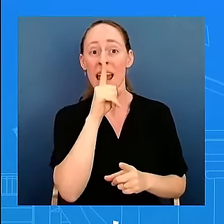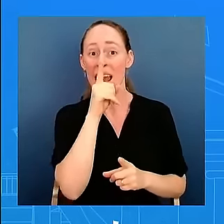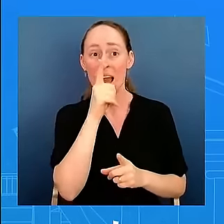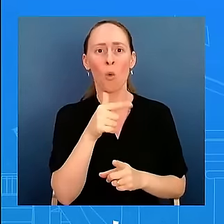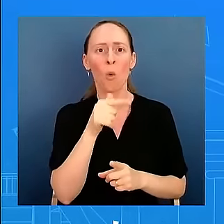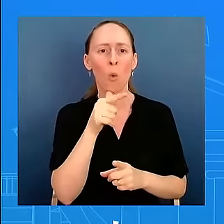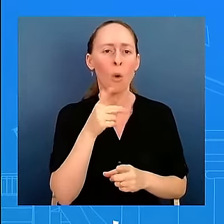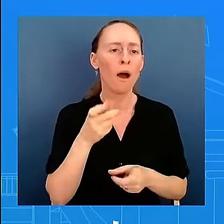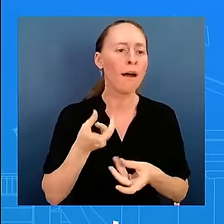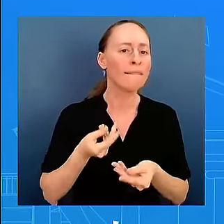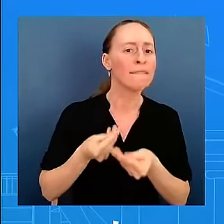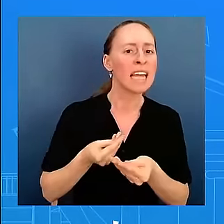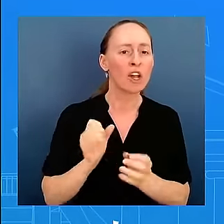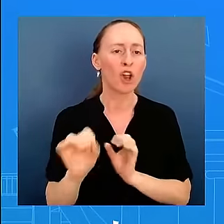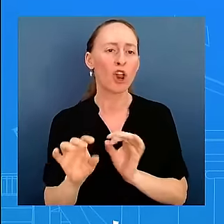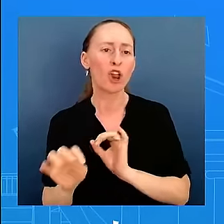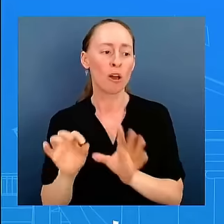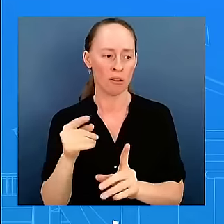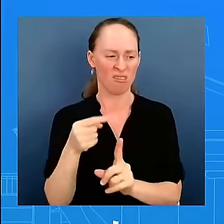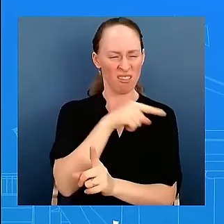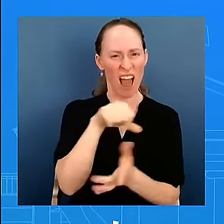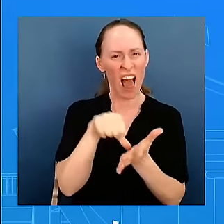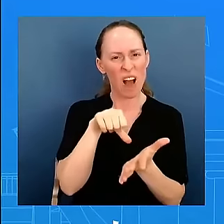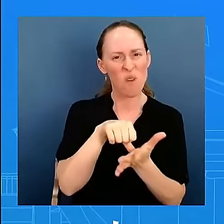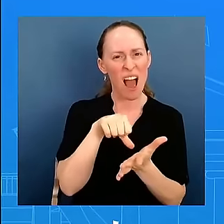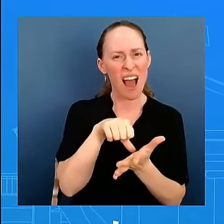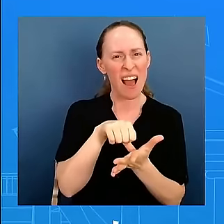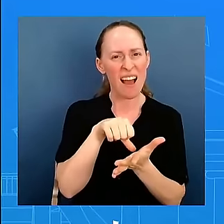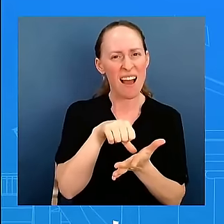activities. mean, together, that's what allies and partners do.